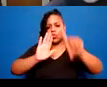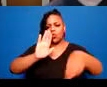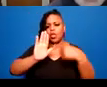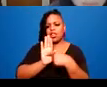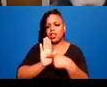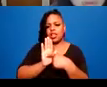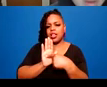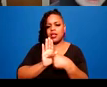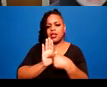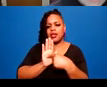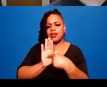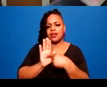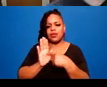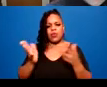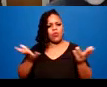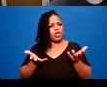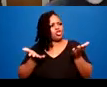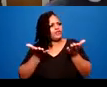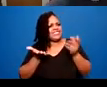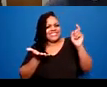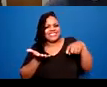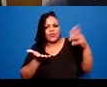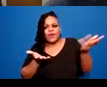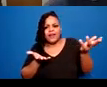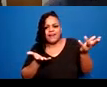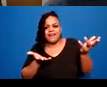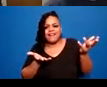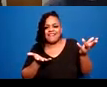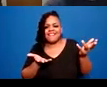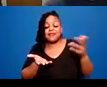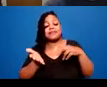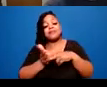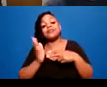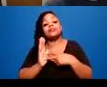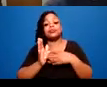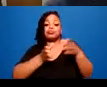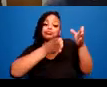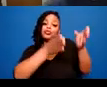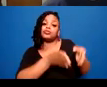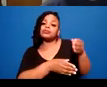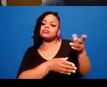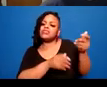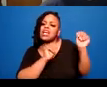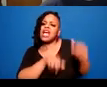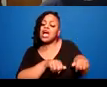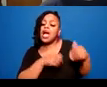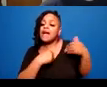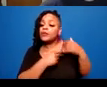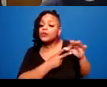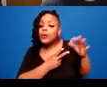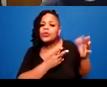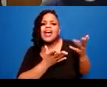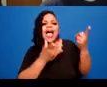So as we know, that means people really being able to choose what happens to them, as opposed to it happening to them.